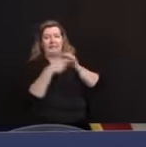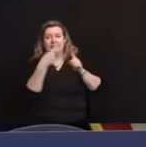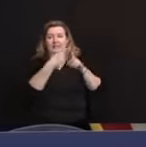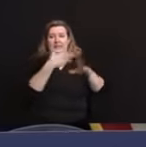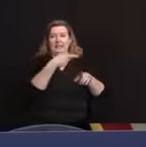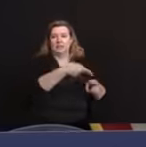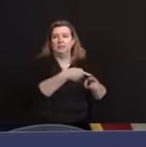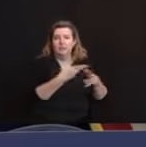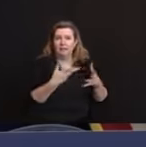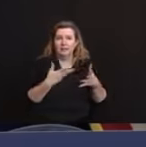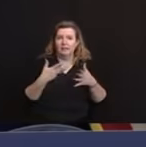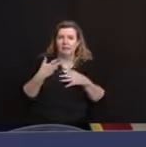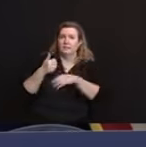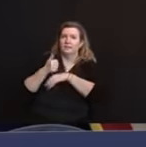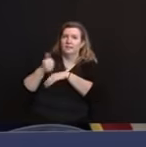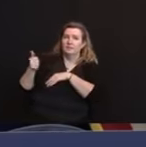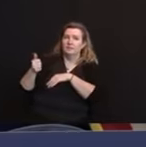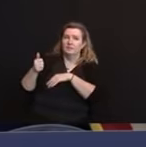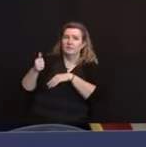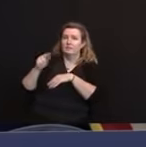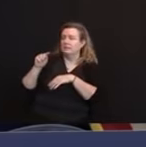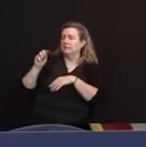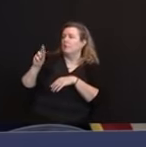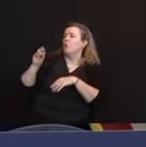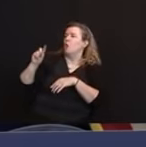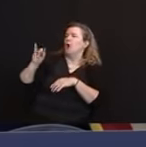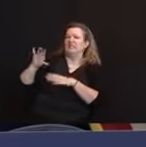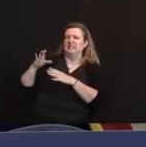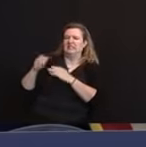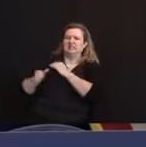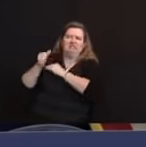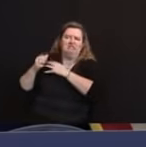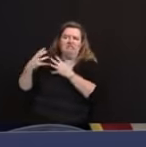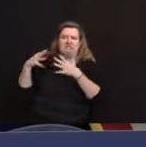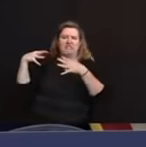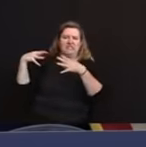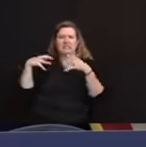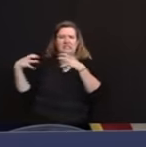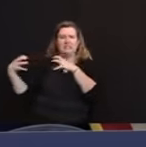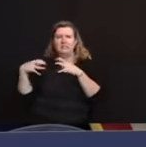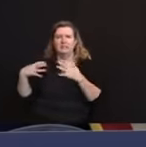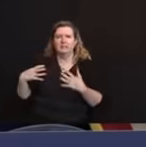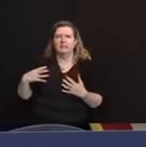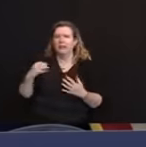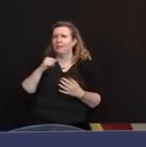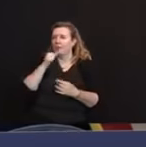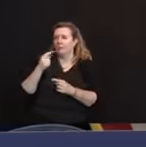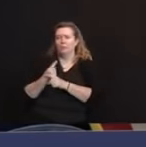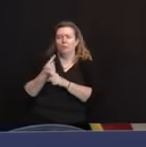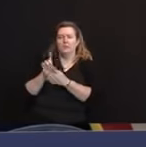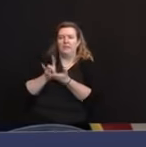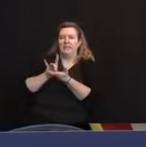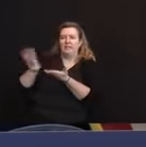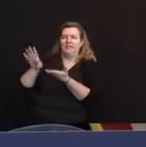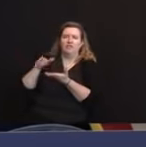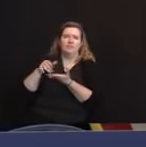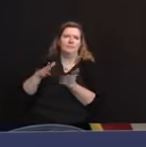improper eviction. to your point about... Kind of spirit of the holiday season there exhibited by him. Yes.